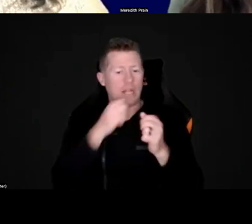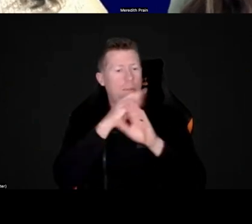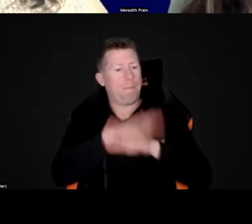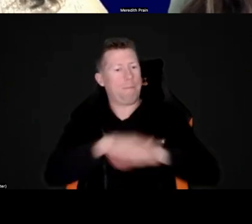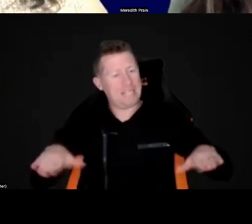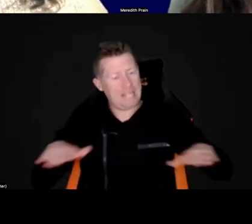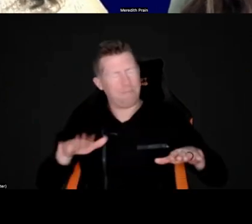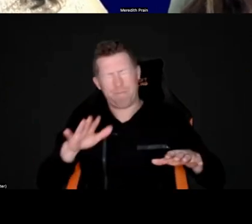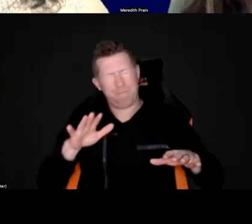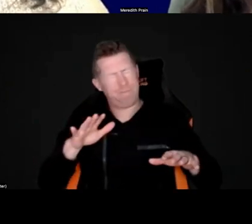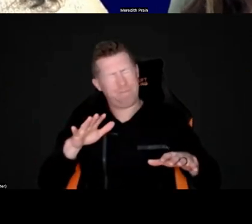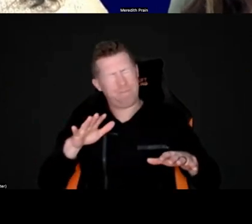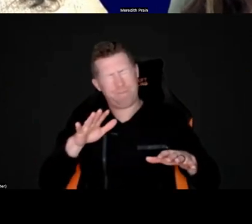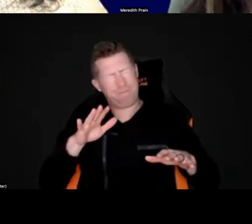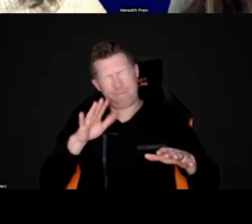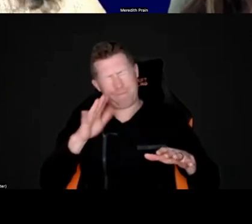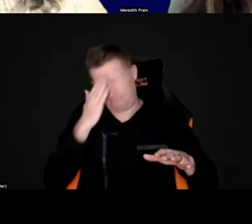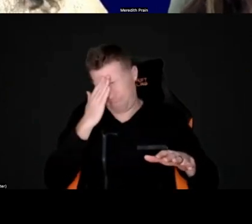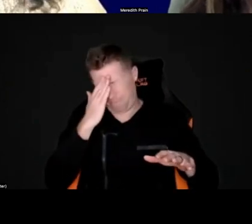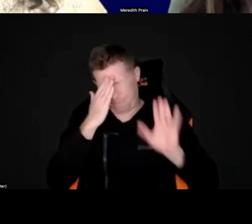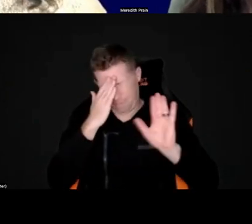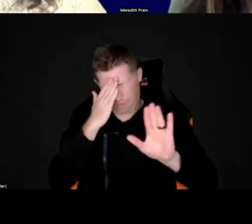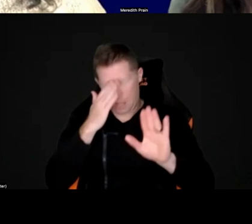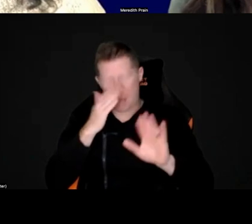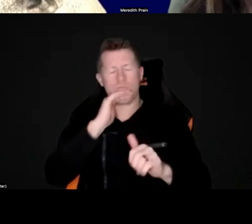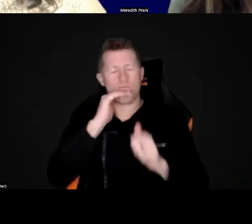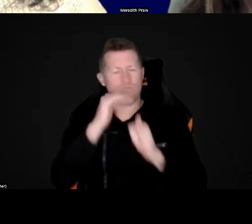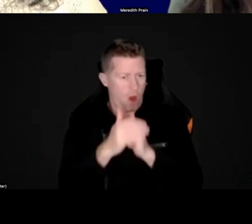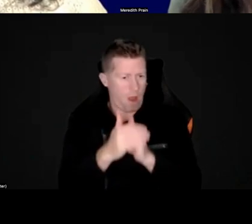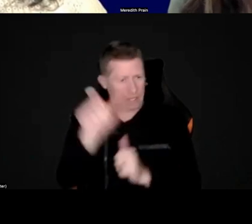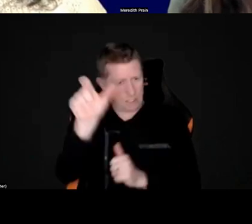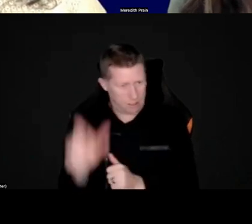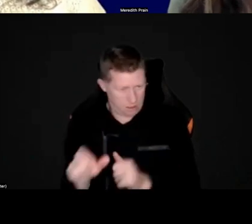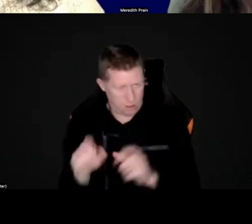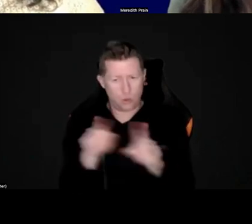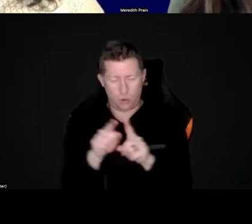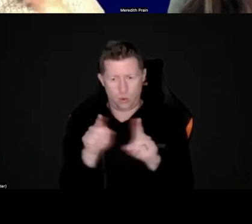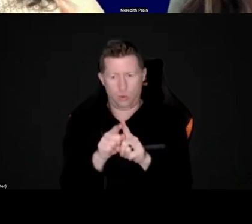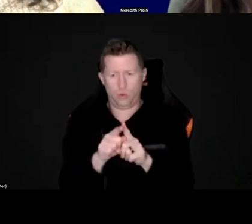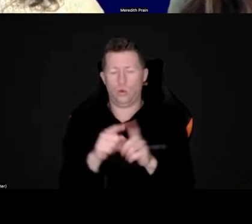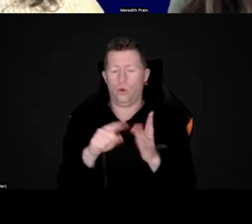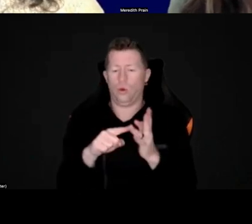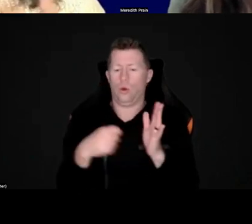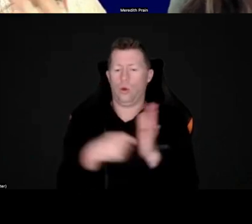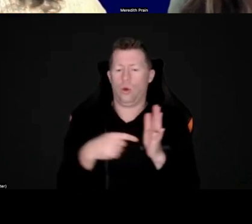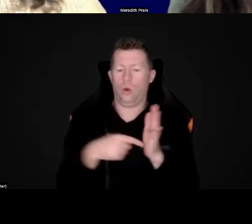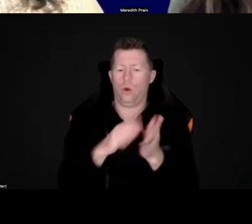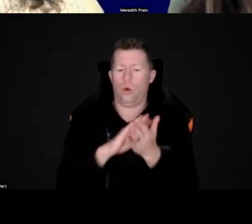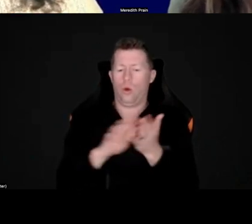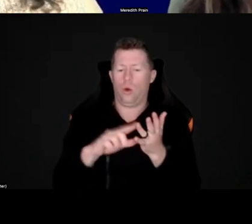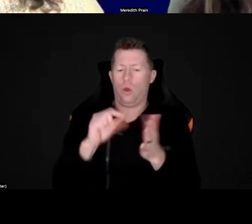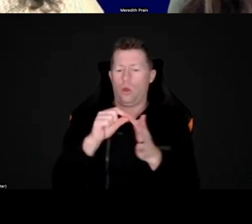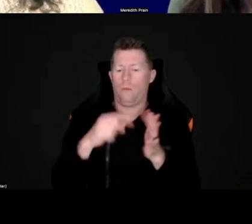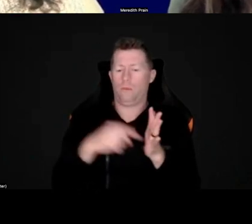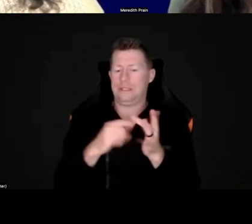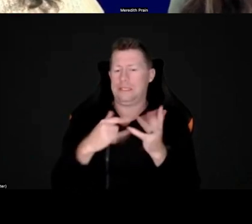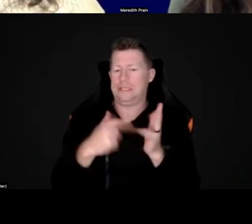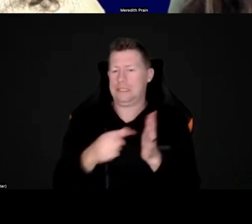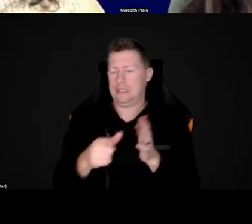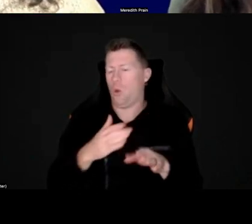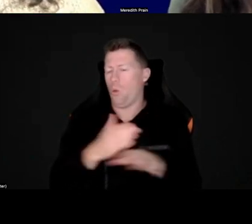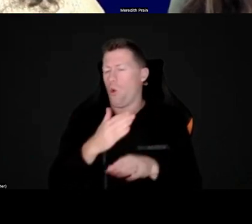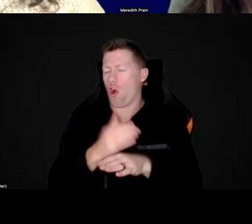I mean, um, seeking out a private orthoptist as well. So private orthoptists tend to practice a little bit different,